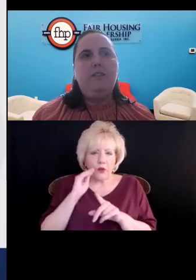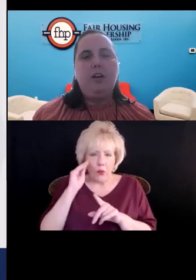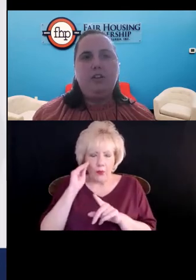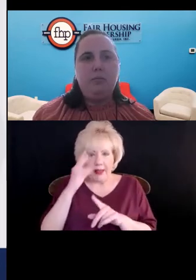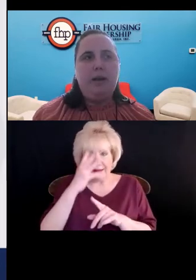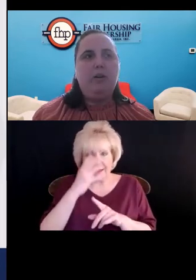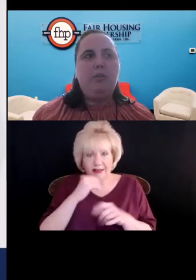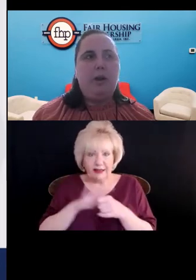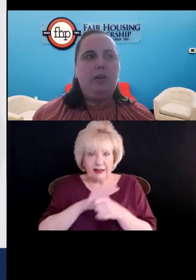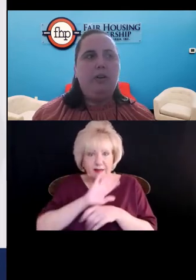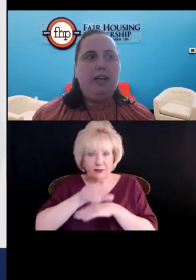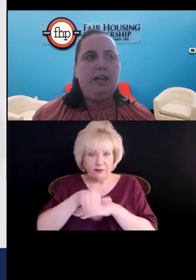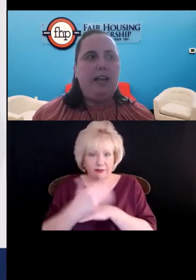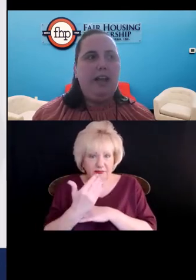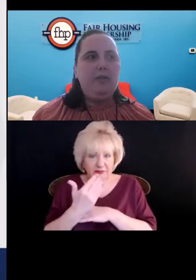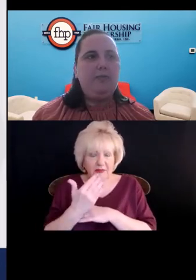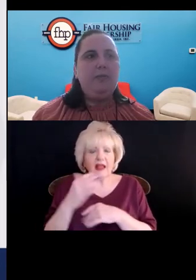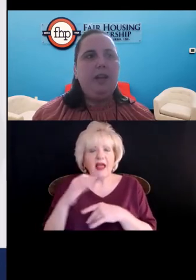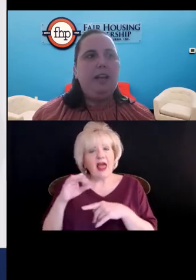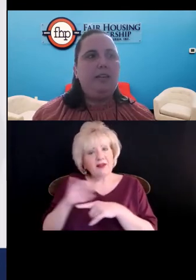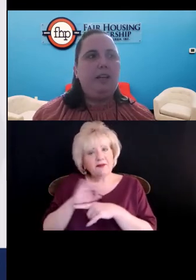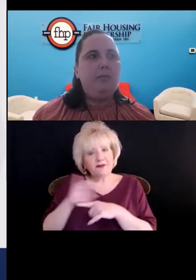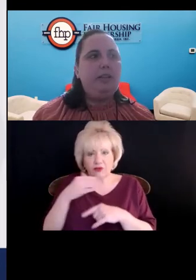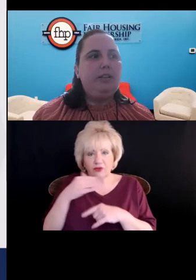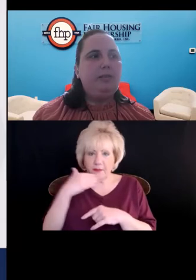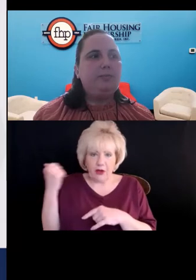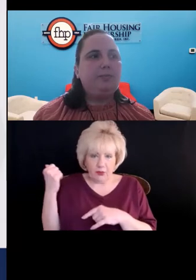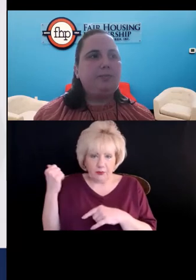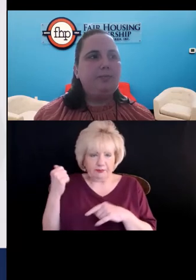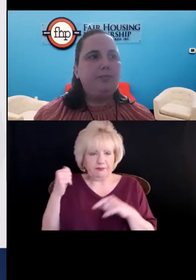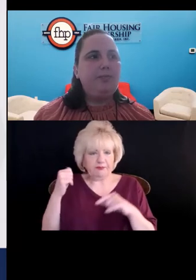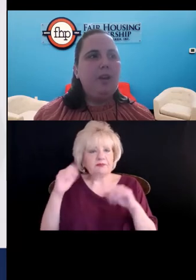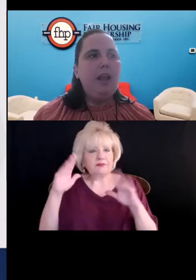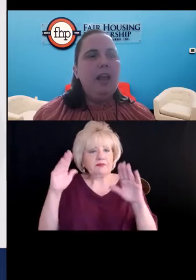night and function better throughout her day-to-day. Next slide, please.